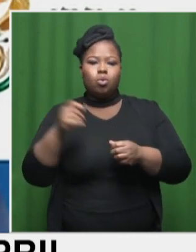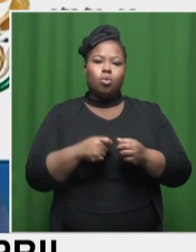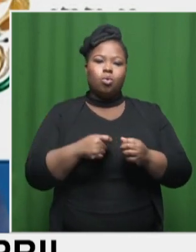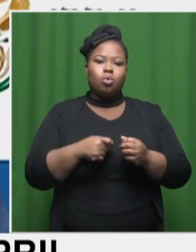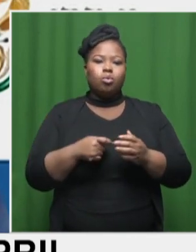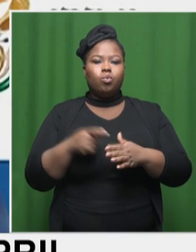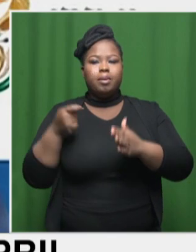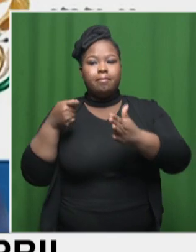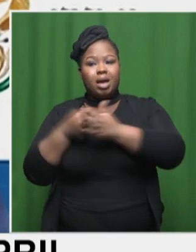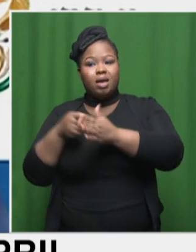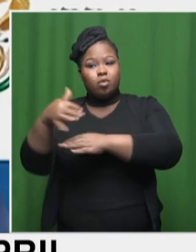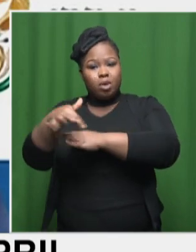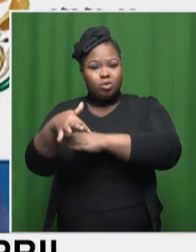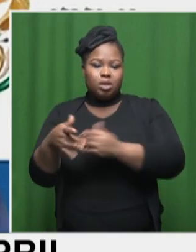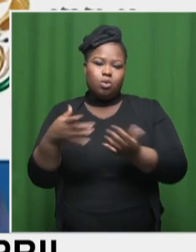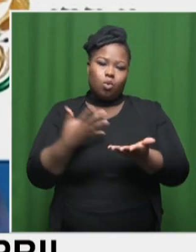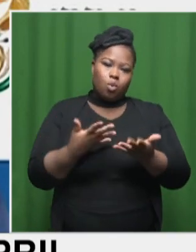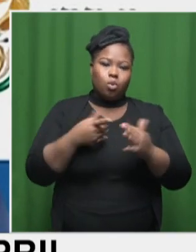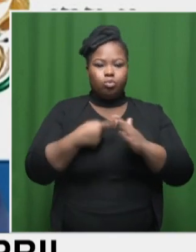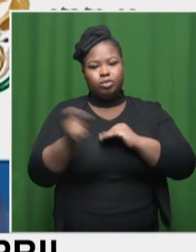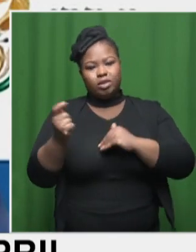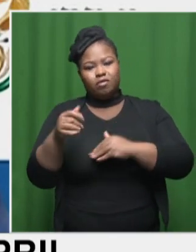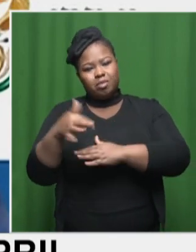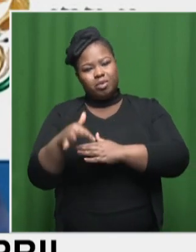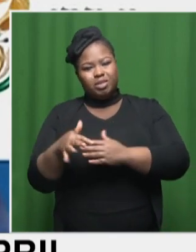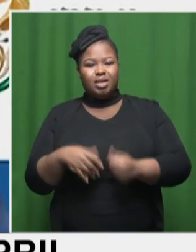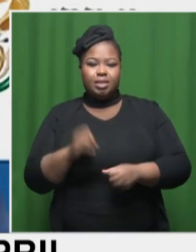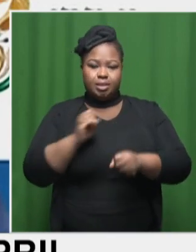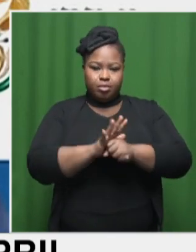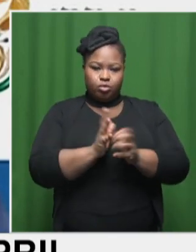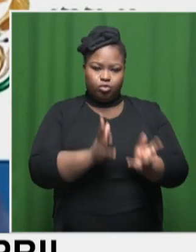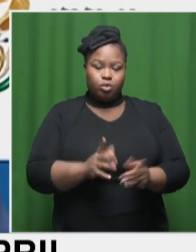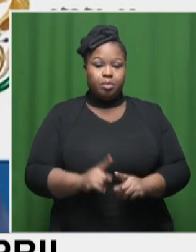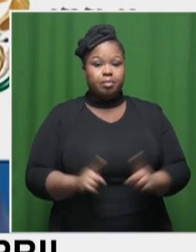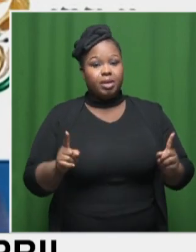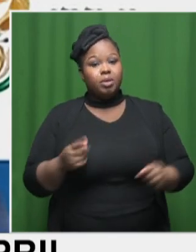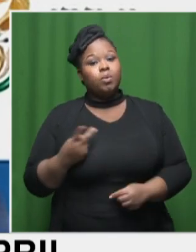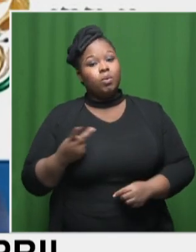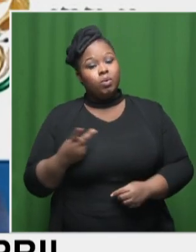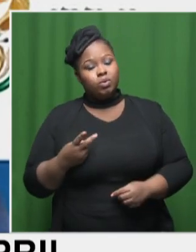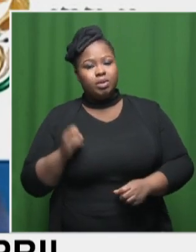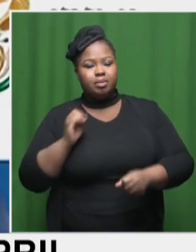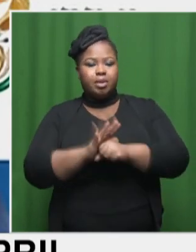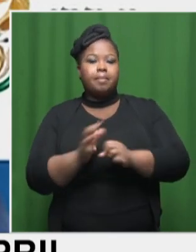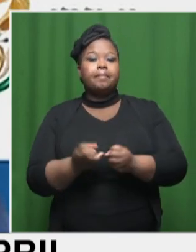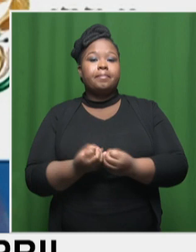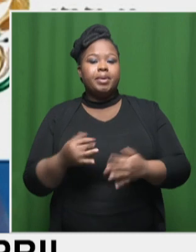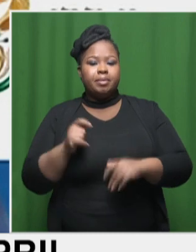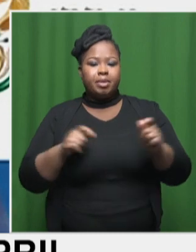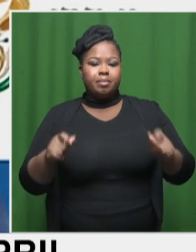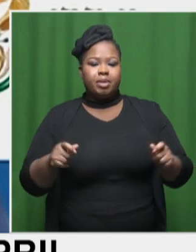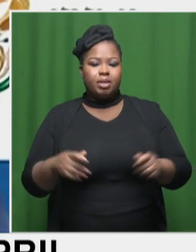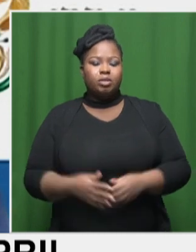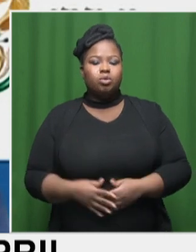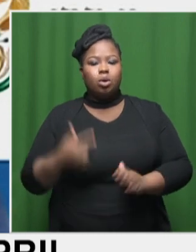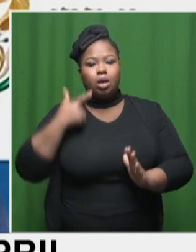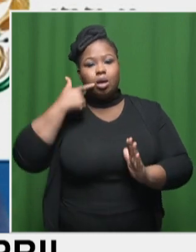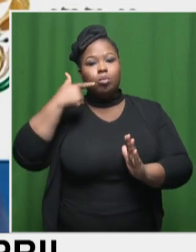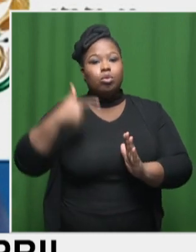parity going on there. But obviously, the one that has more immediate impact on most people are fuel costs.